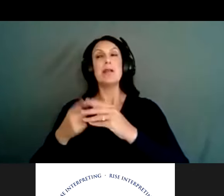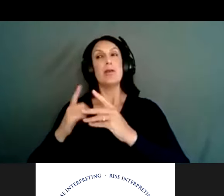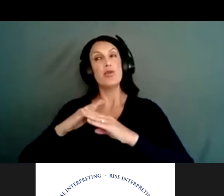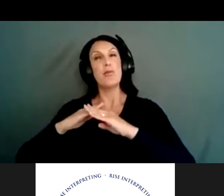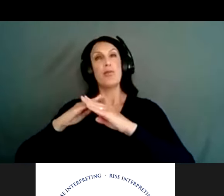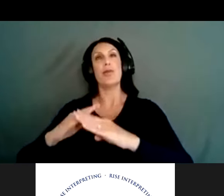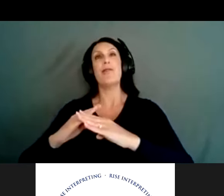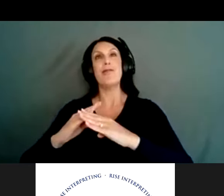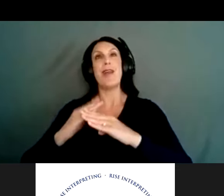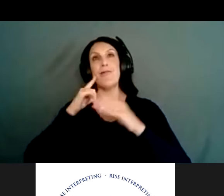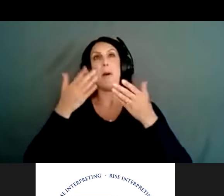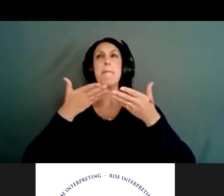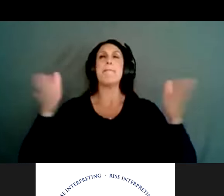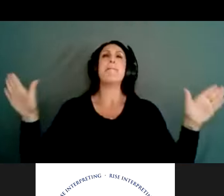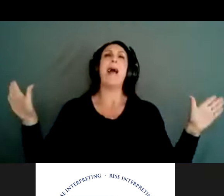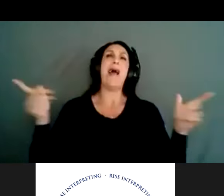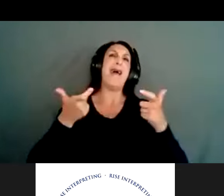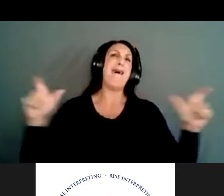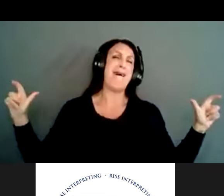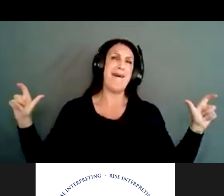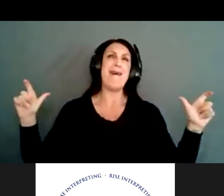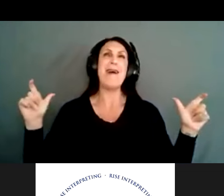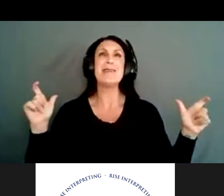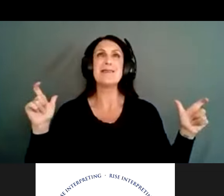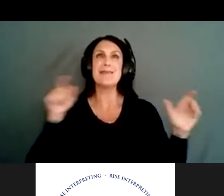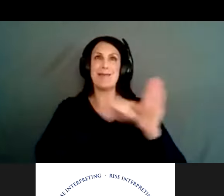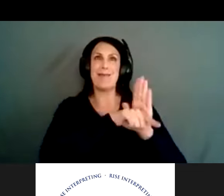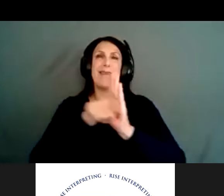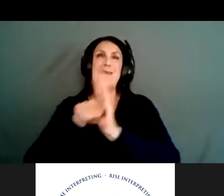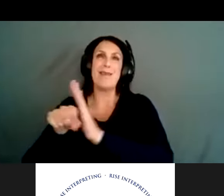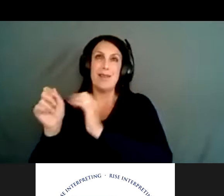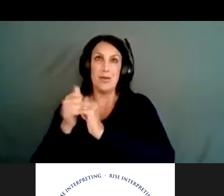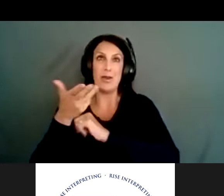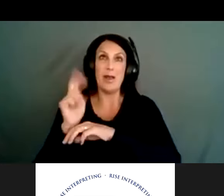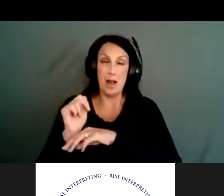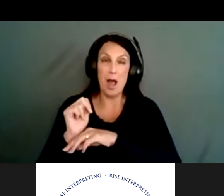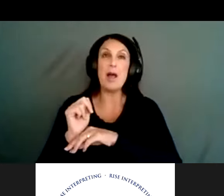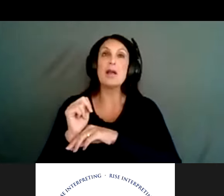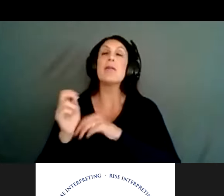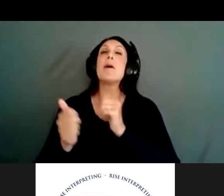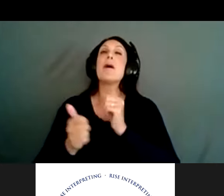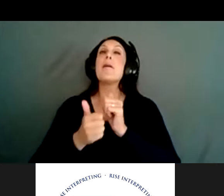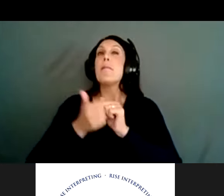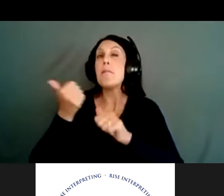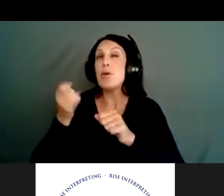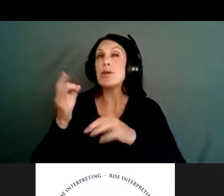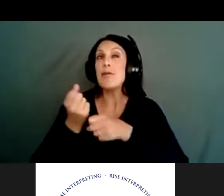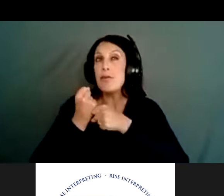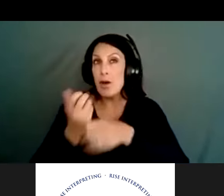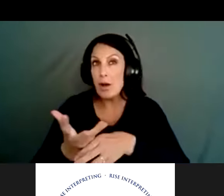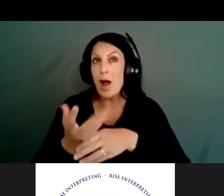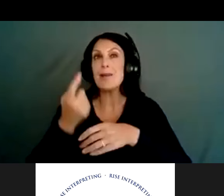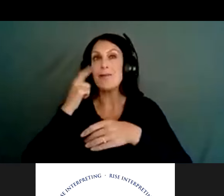mass shootings or violence against others. But when it's actually been utilized, most often the case or the cause is for